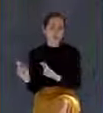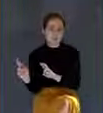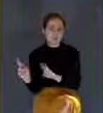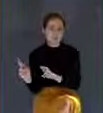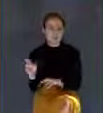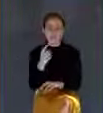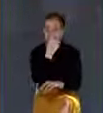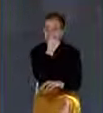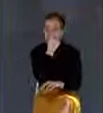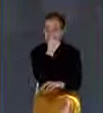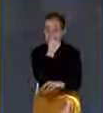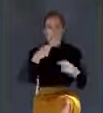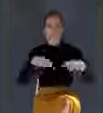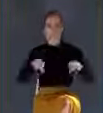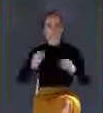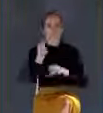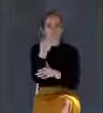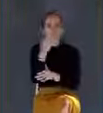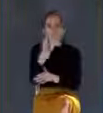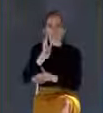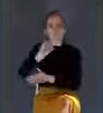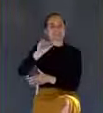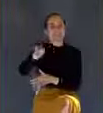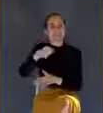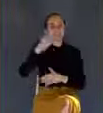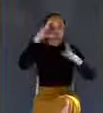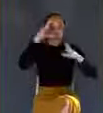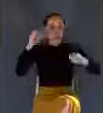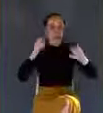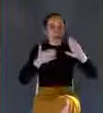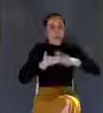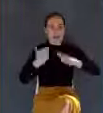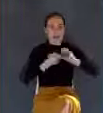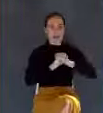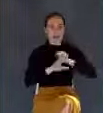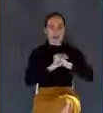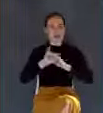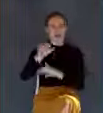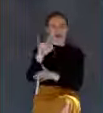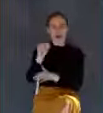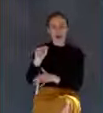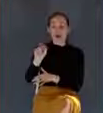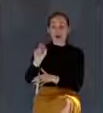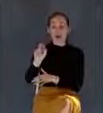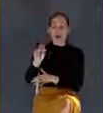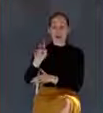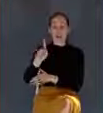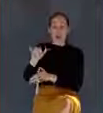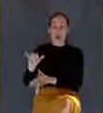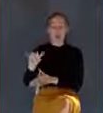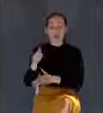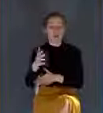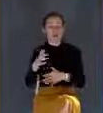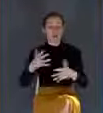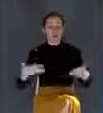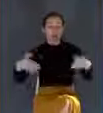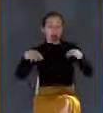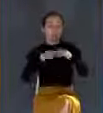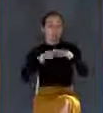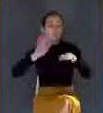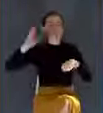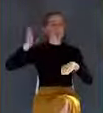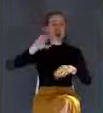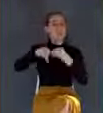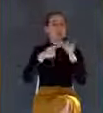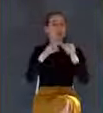During his 1960 presidential campaign, John Kennedy would close his speech with a story about the Speaker of the